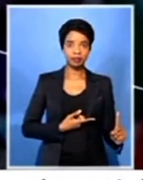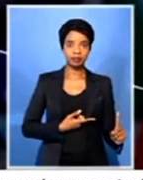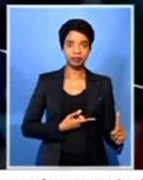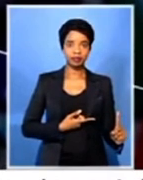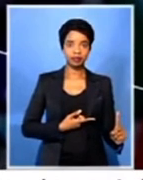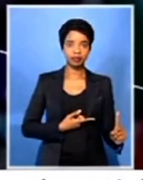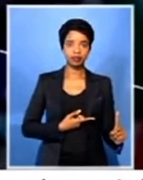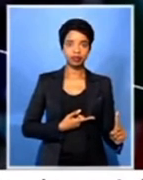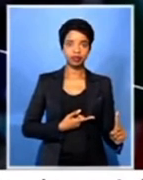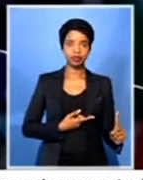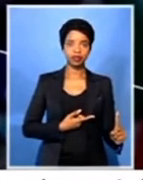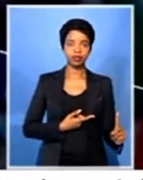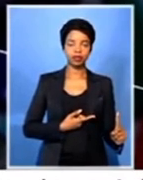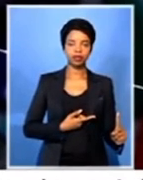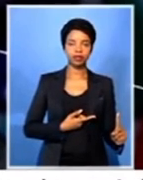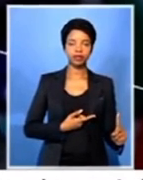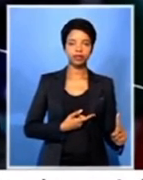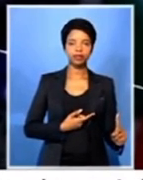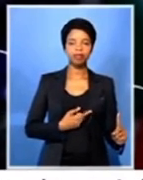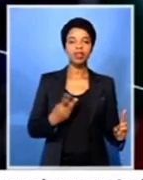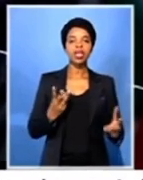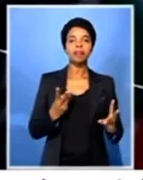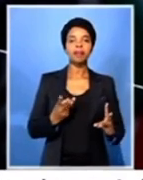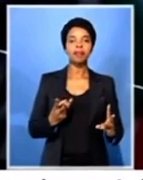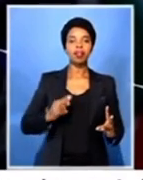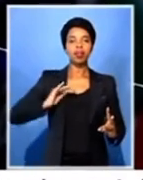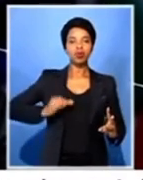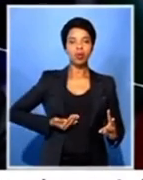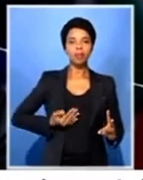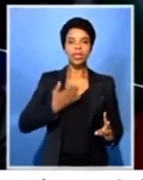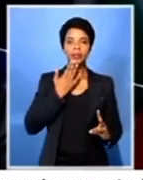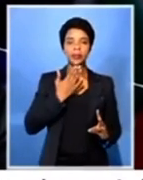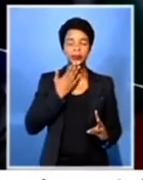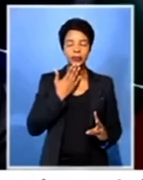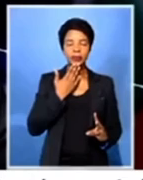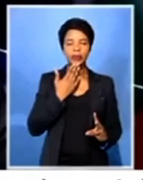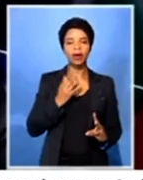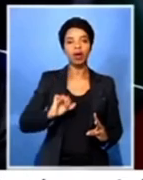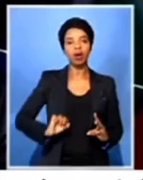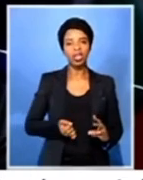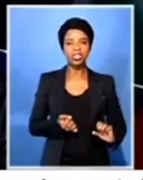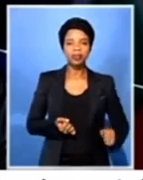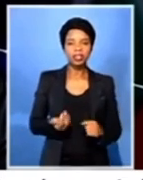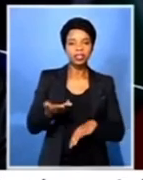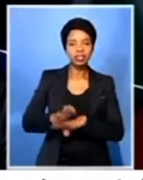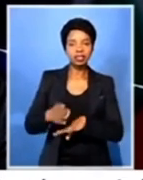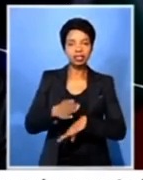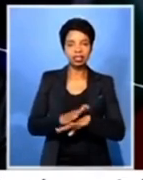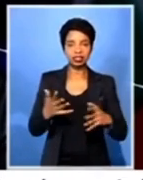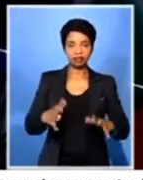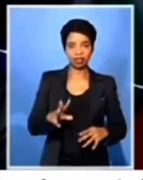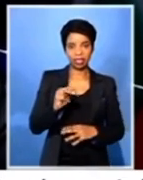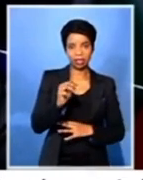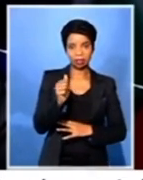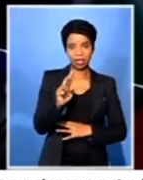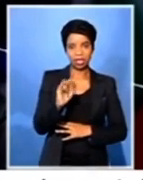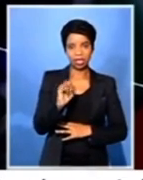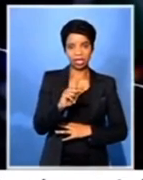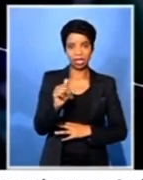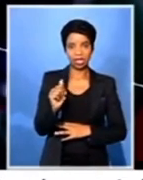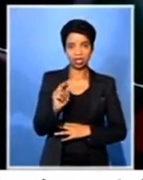The widows of Marikana are still in tears. What must we tell them, ma?